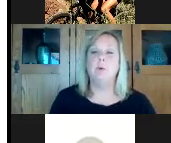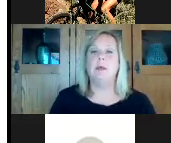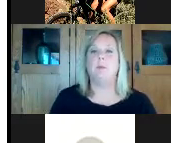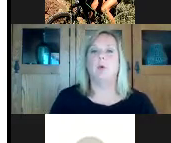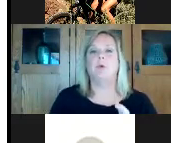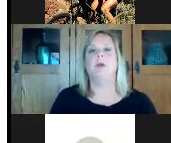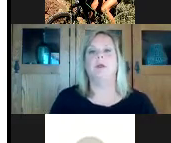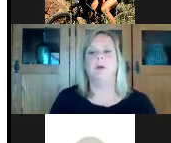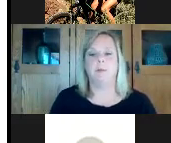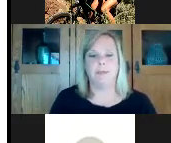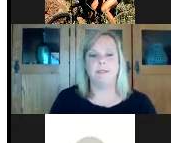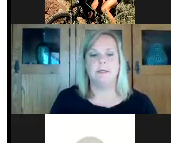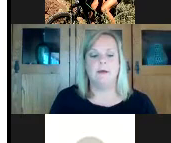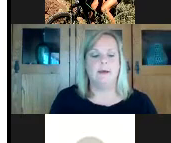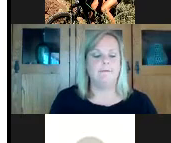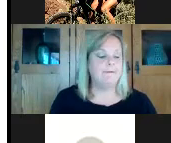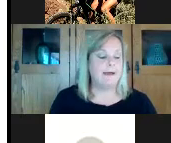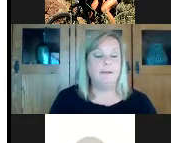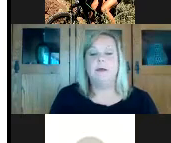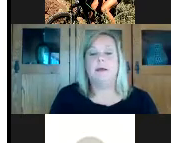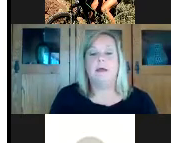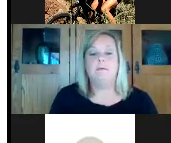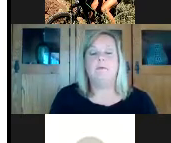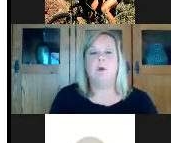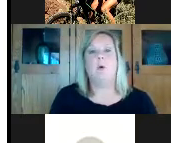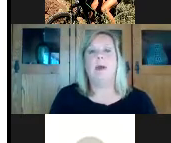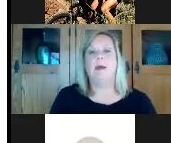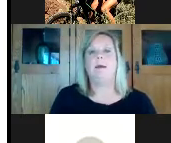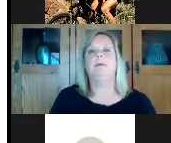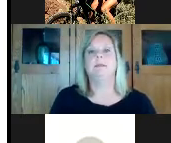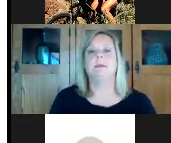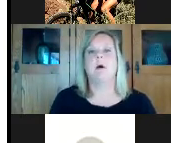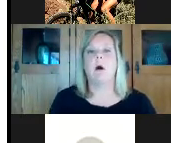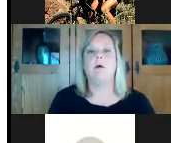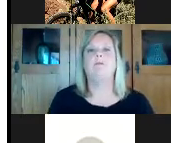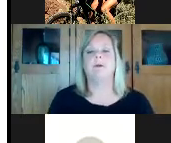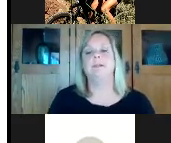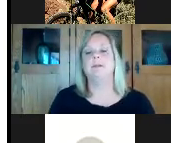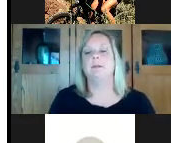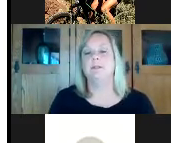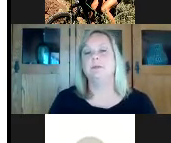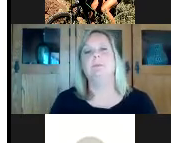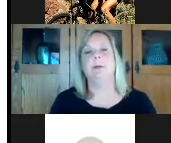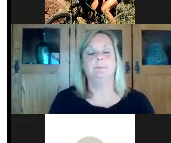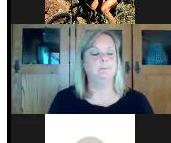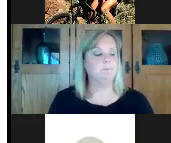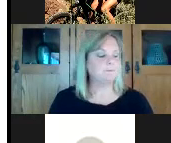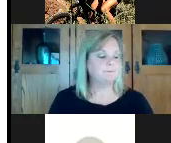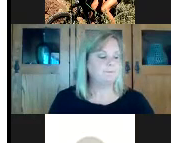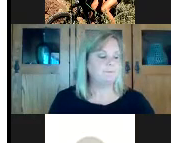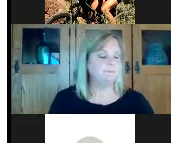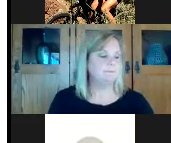new and appropriate equipment and finally again no copay this is all free to the consumer